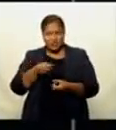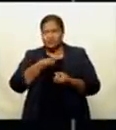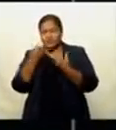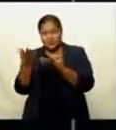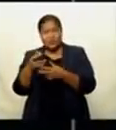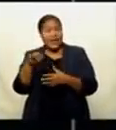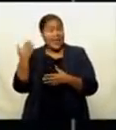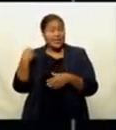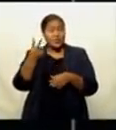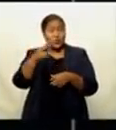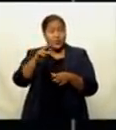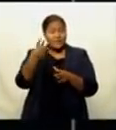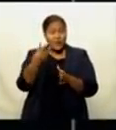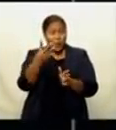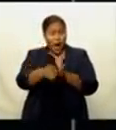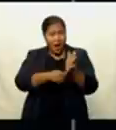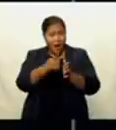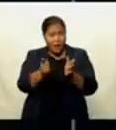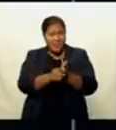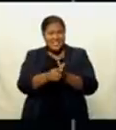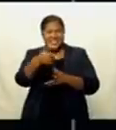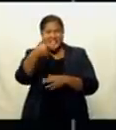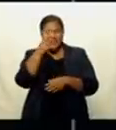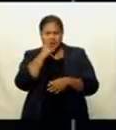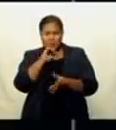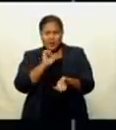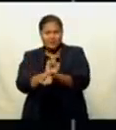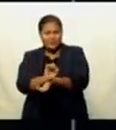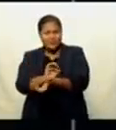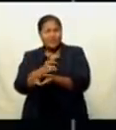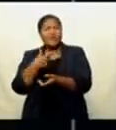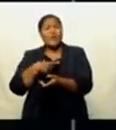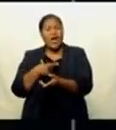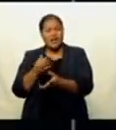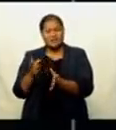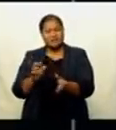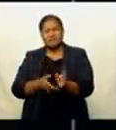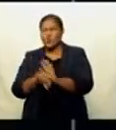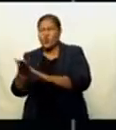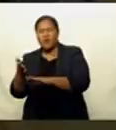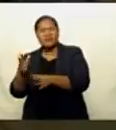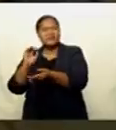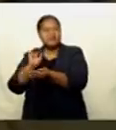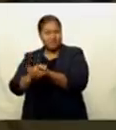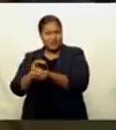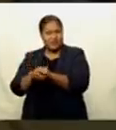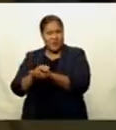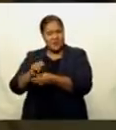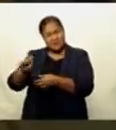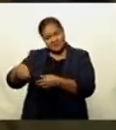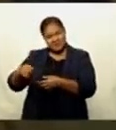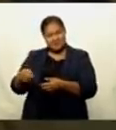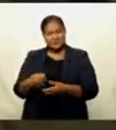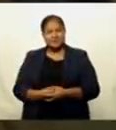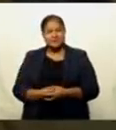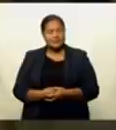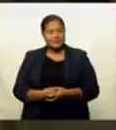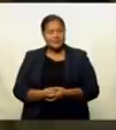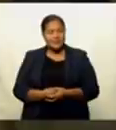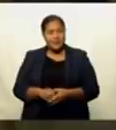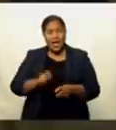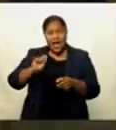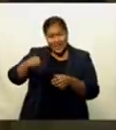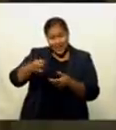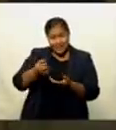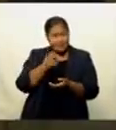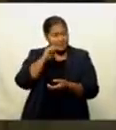seven people were arrested in Namotomoto Nandi for drinking kava. Koroyi Tandulala reports. Kava consumption may